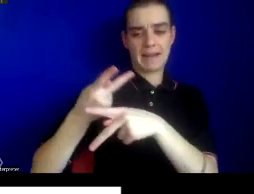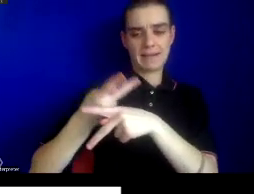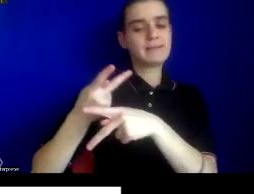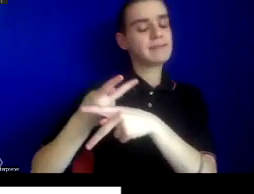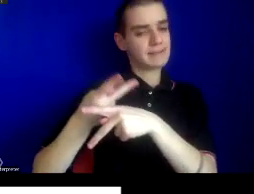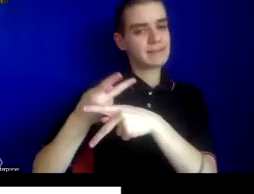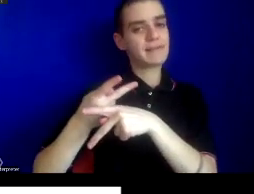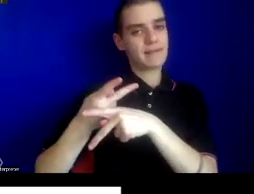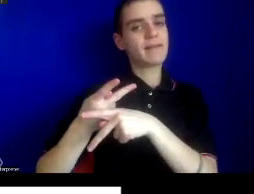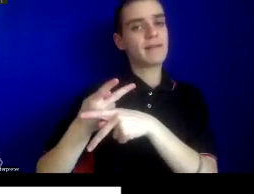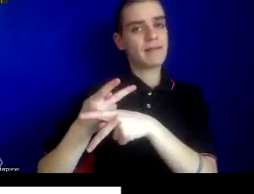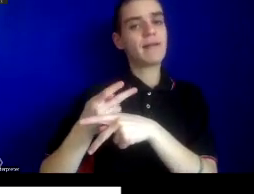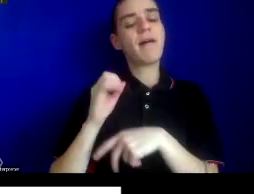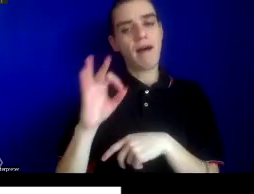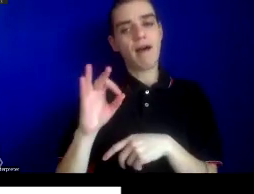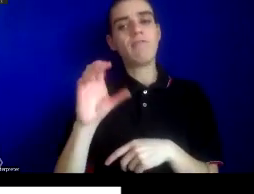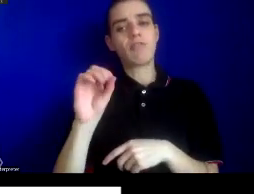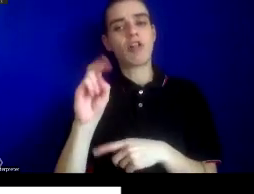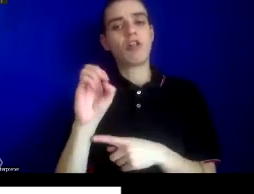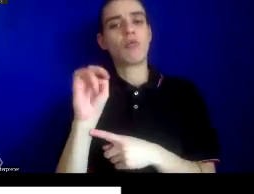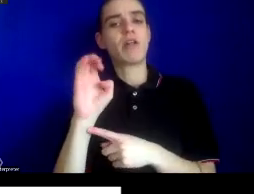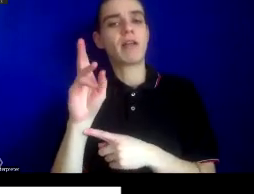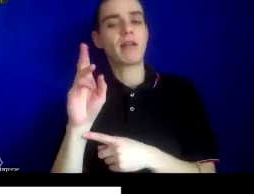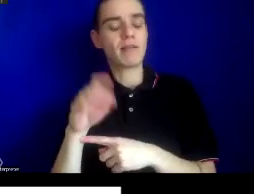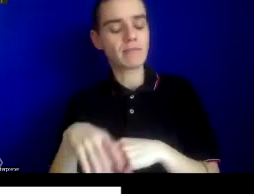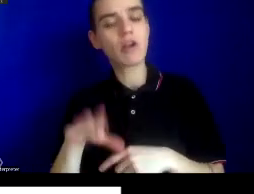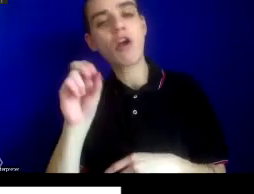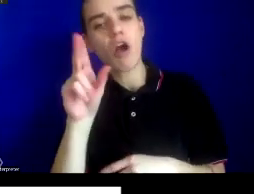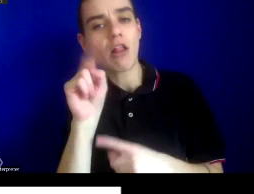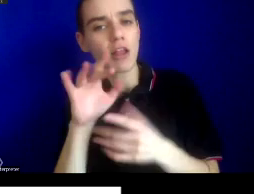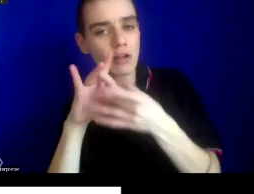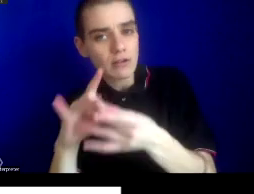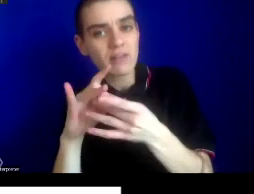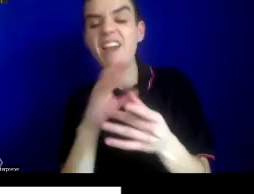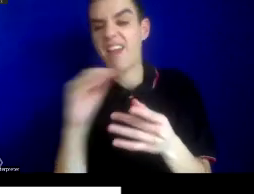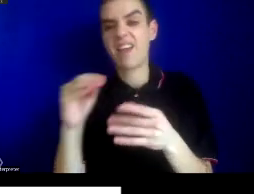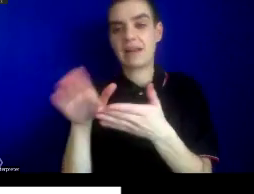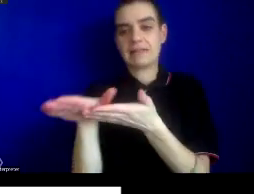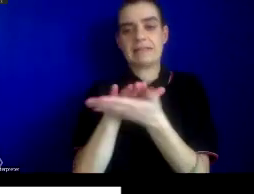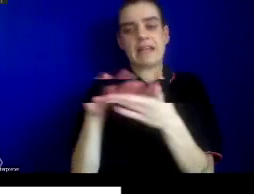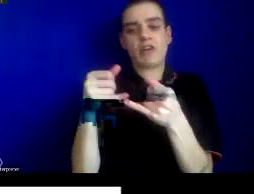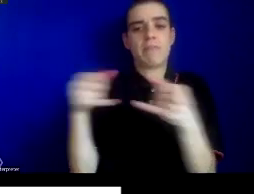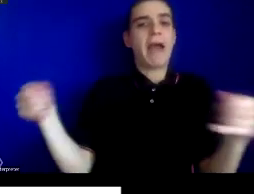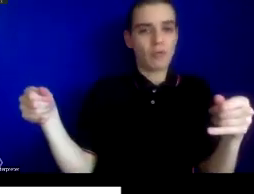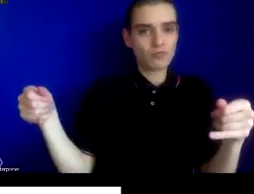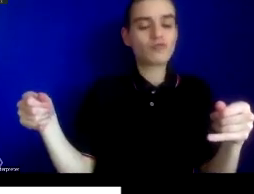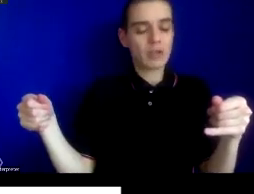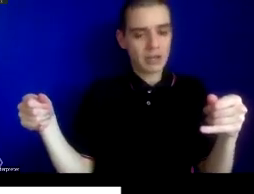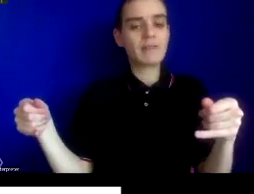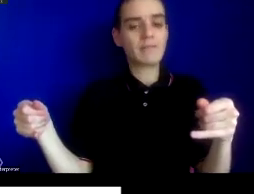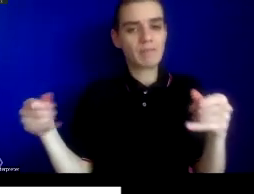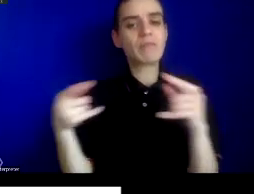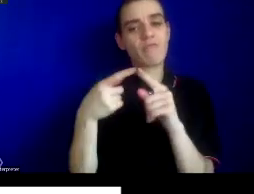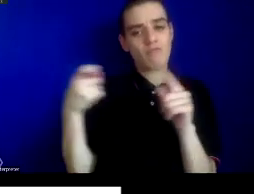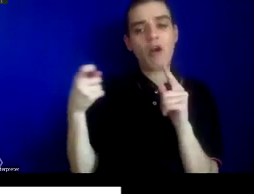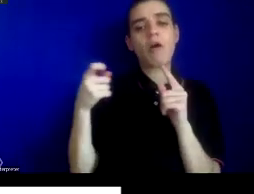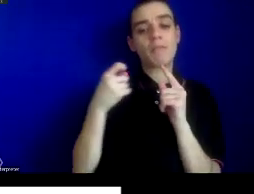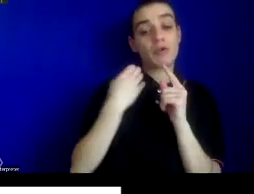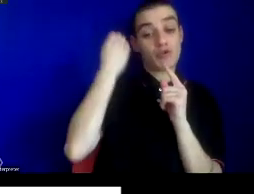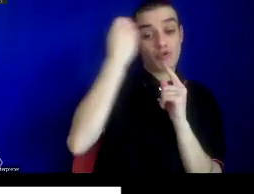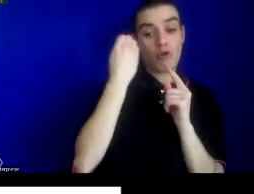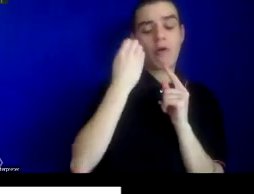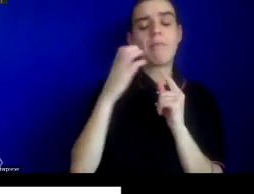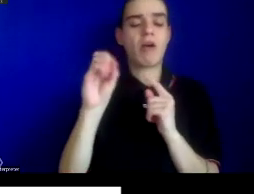colonial economic relations and the establishment of a sanitary boundary between Europe and the sites of European colony. In the second,